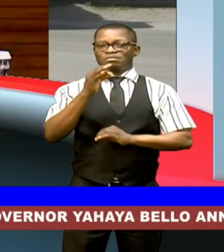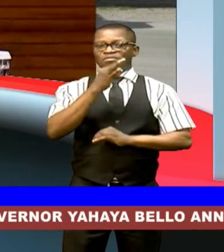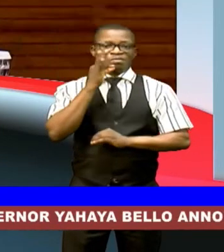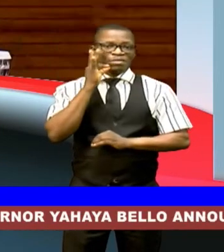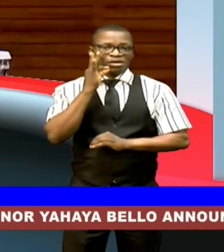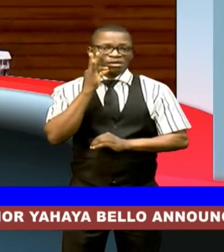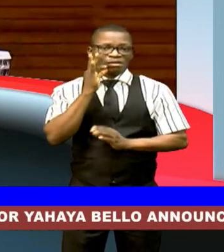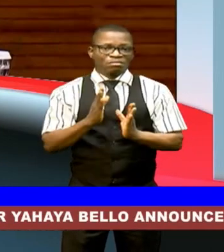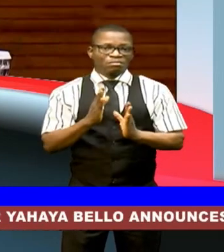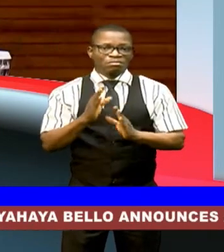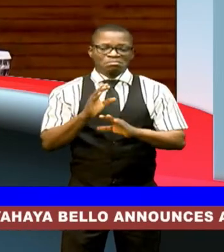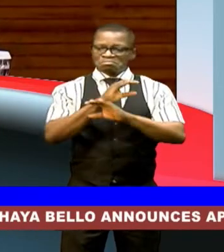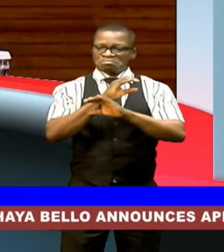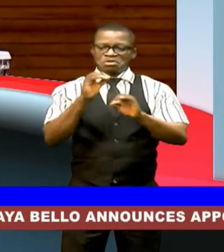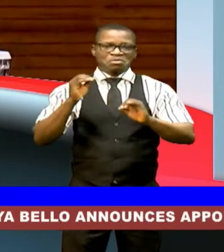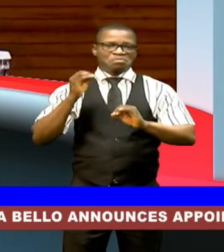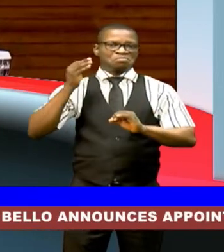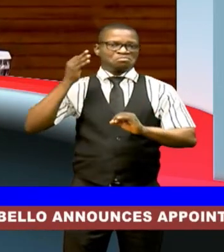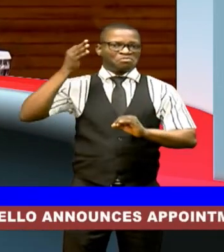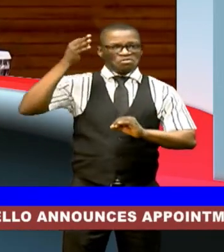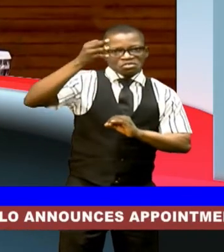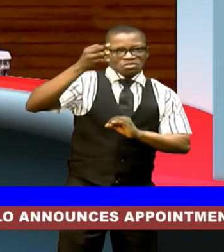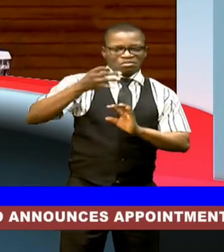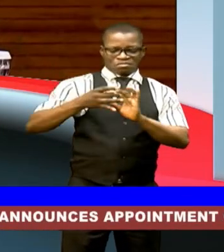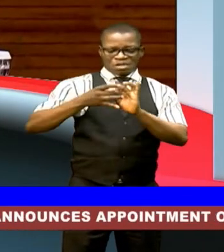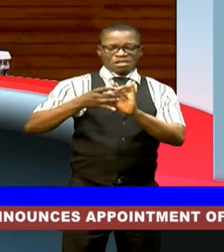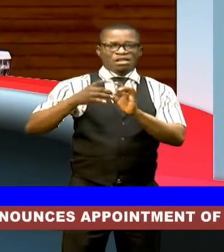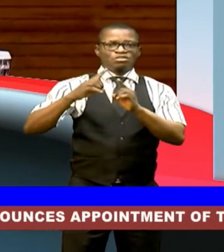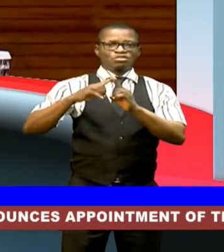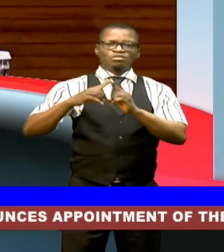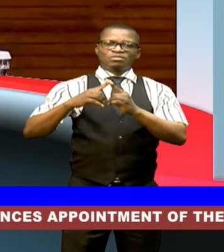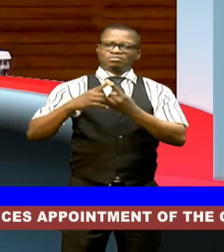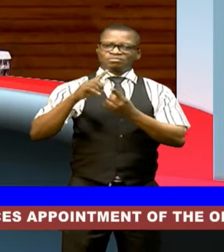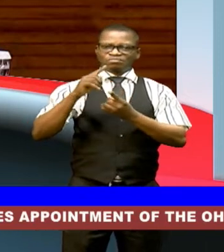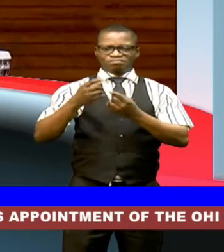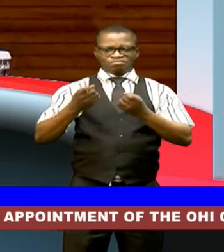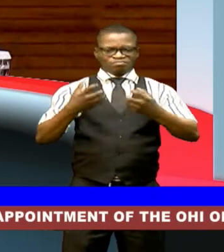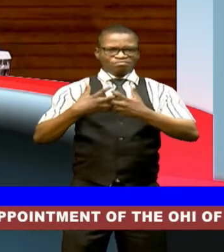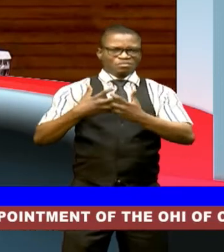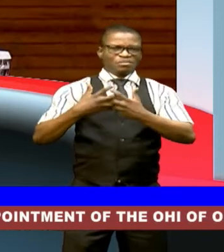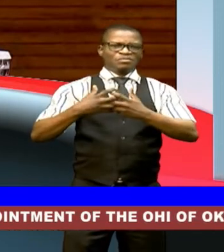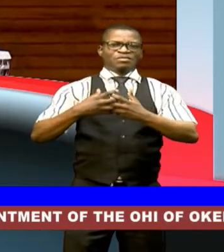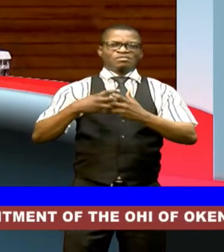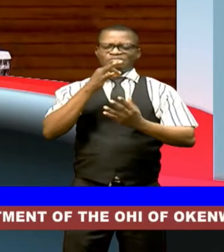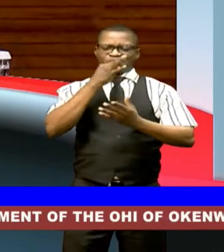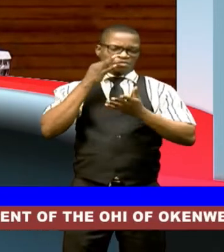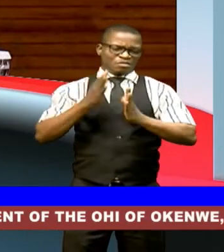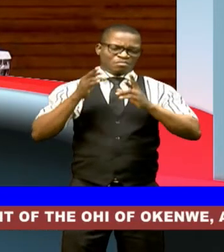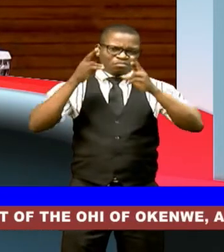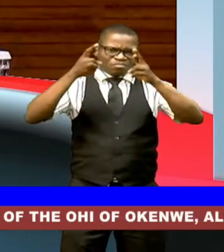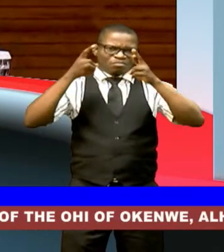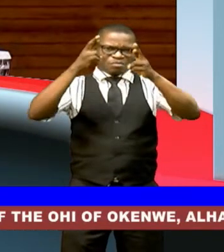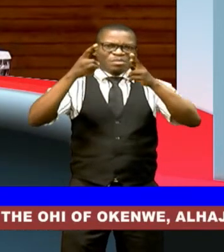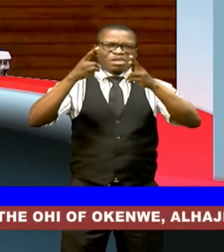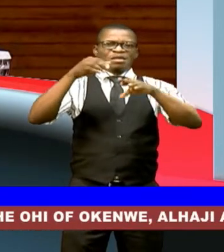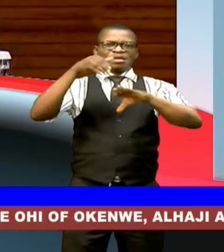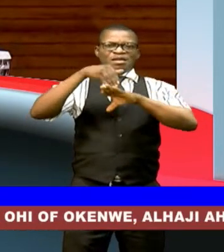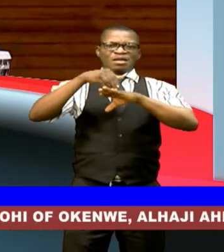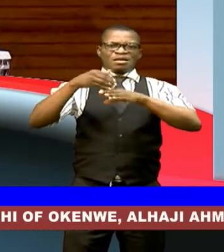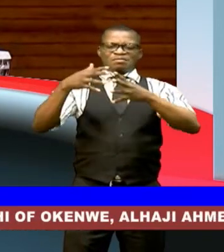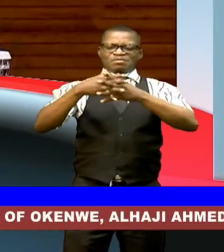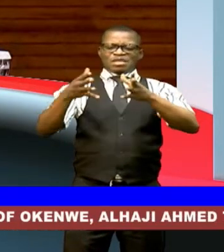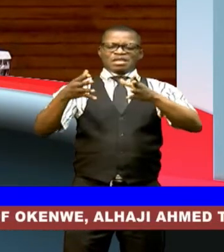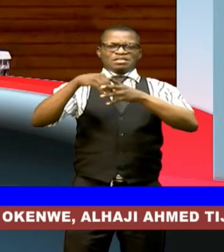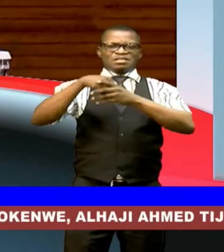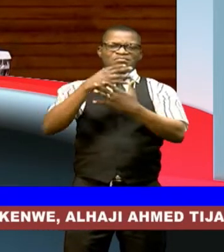written on a sign attached to one of the tractors at a farmer's protest in front of the brandenburg gate in berlin